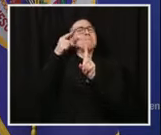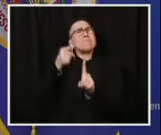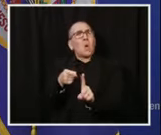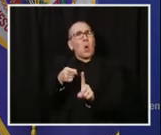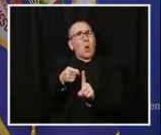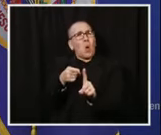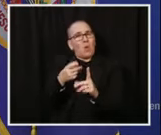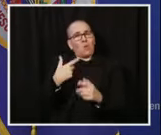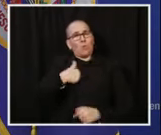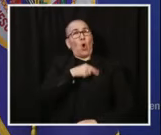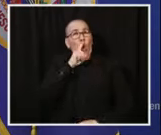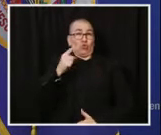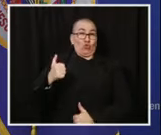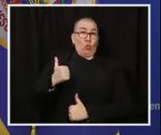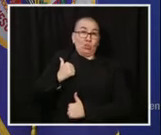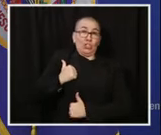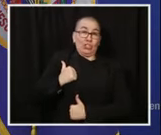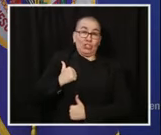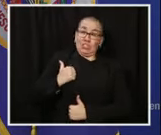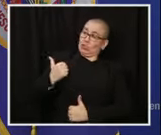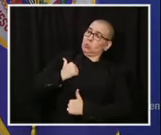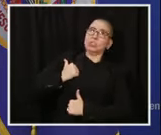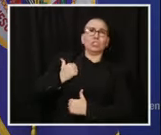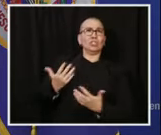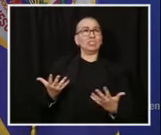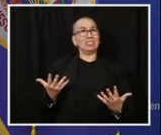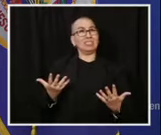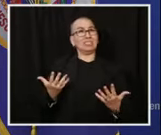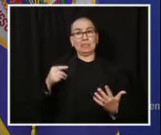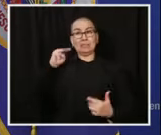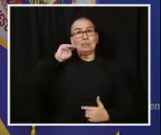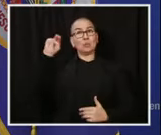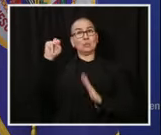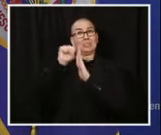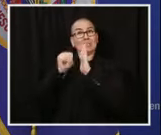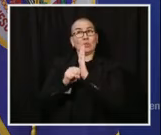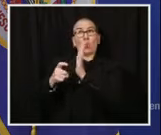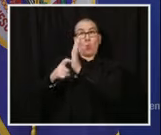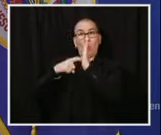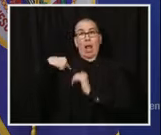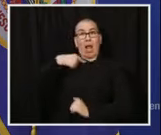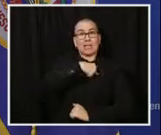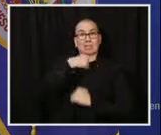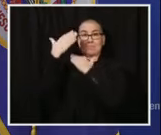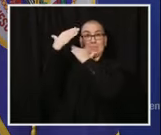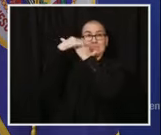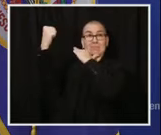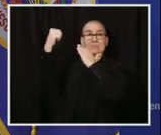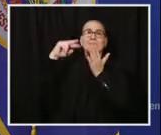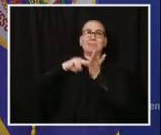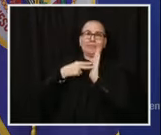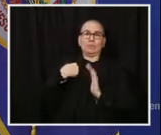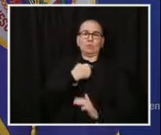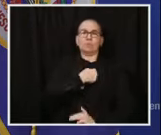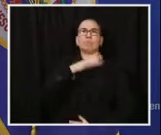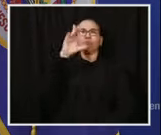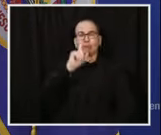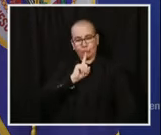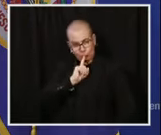what our state needed us to do, this is what we would do. And if we're going to do it, we would equip and train our force for the mission.